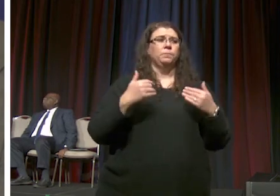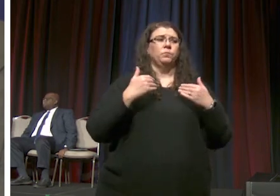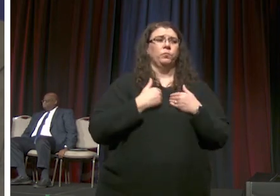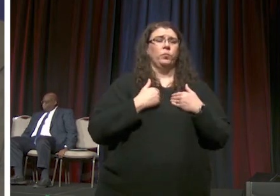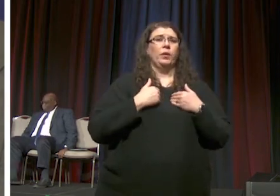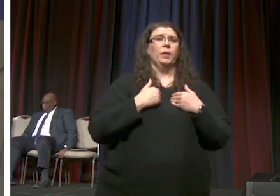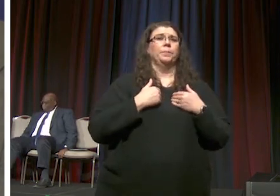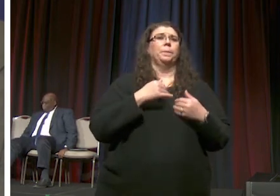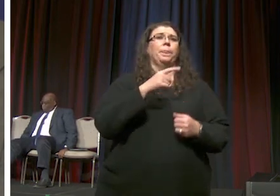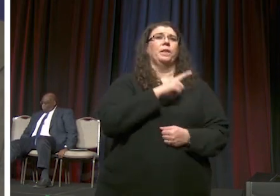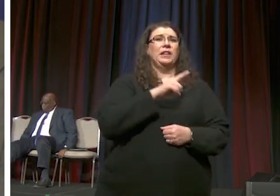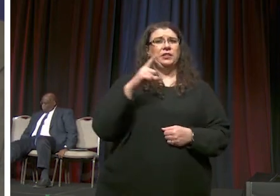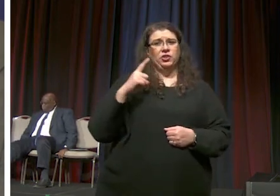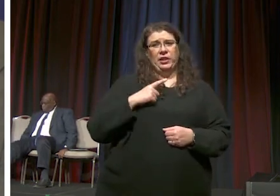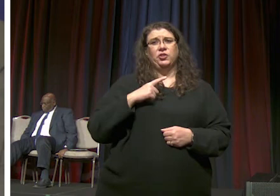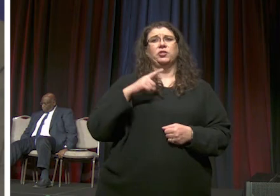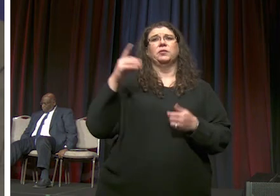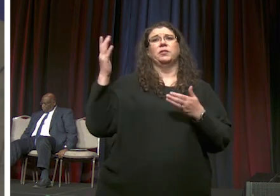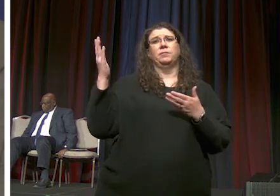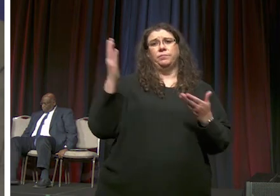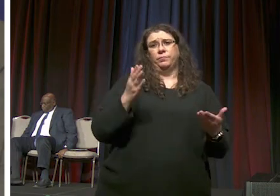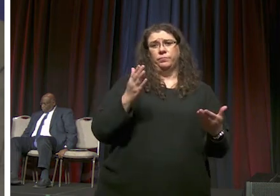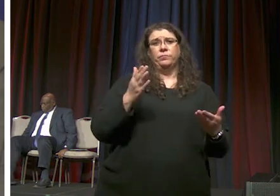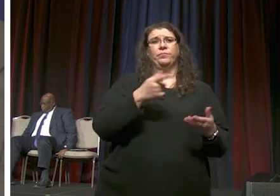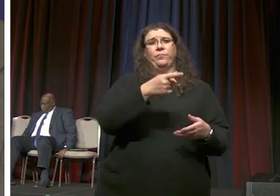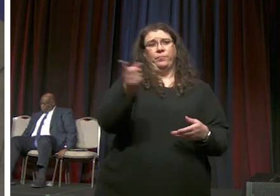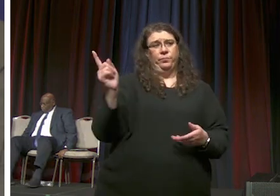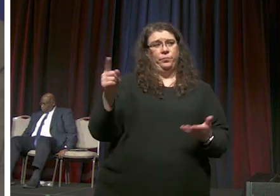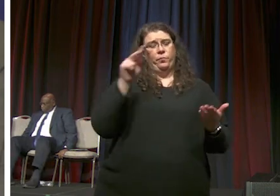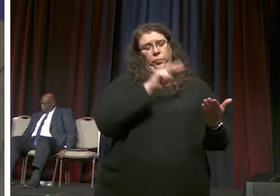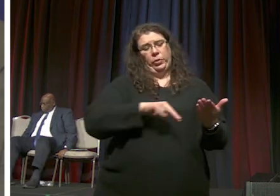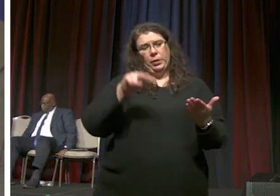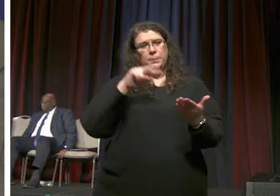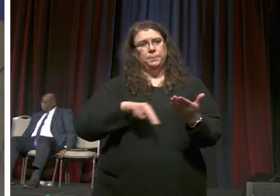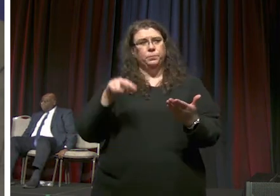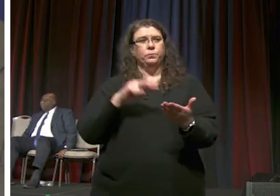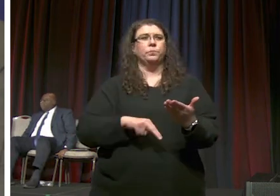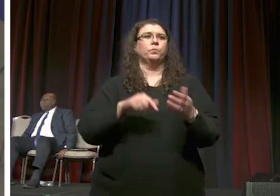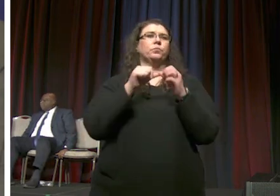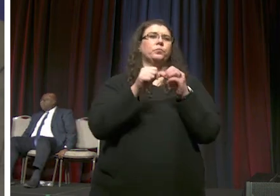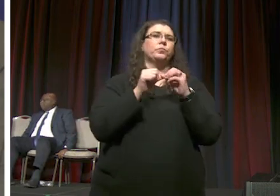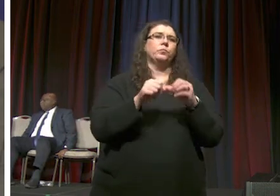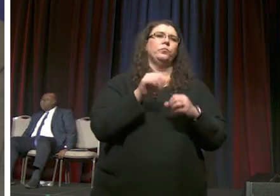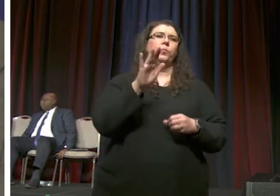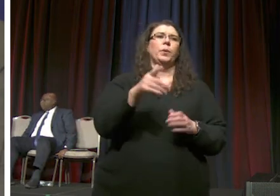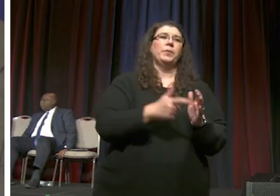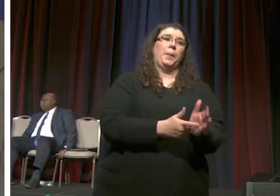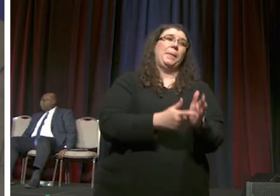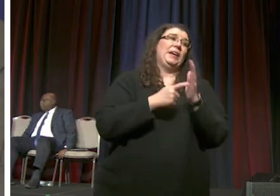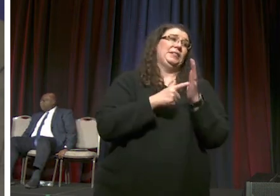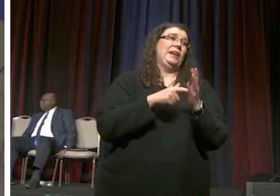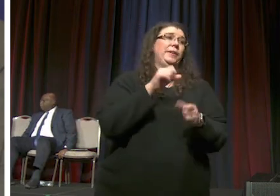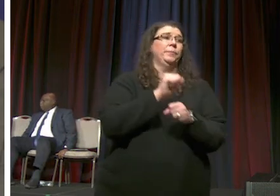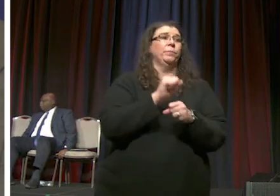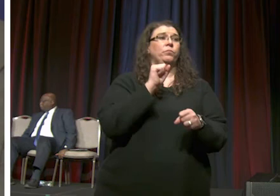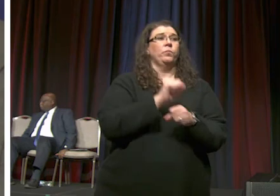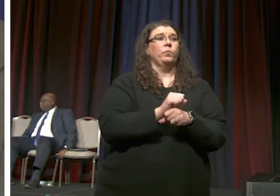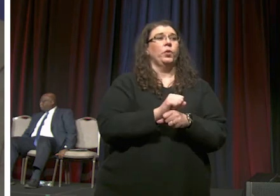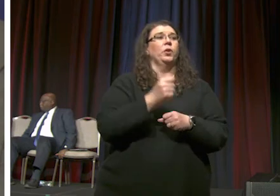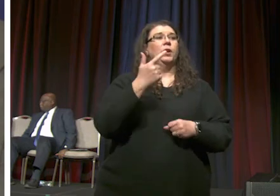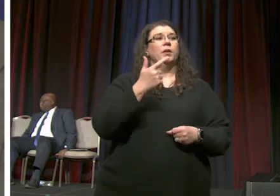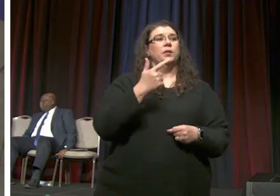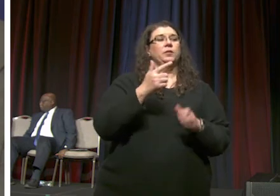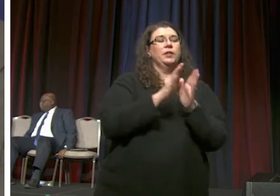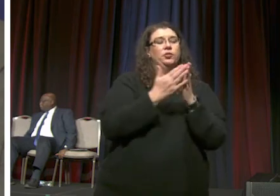there is legislation um coming to you all that is asking you all to continue the mandate to work on the general book of